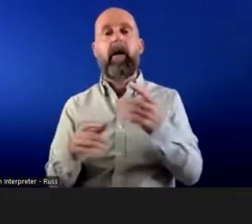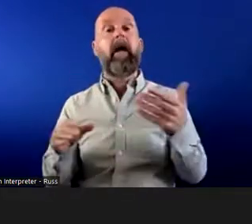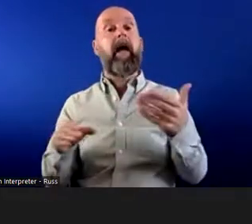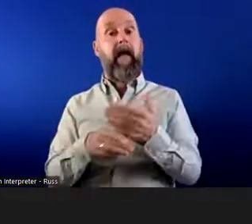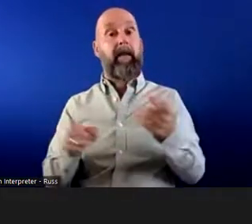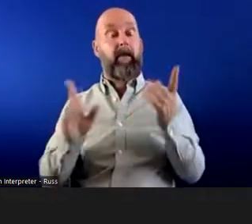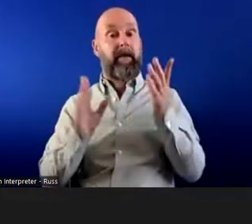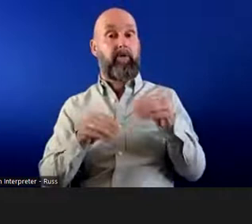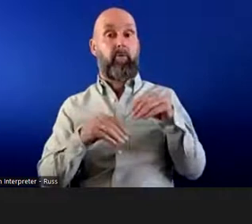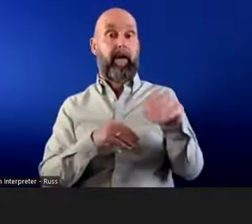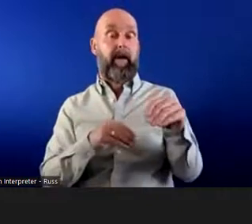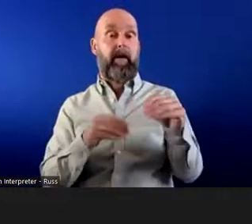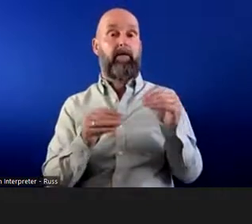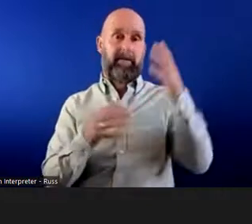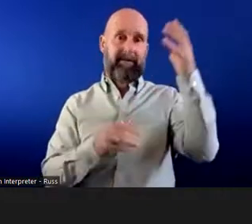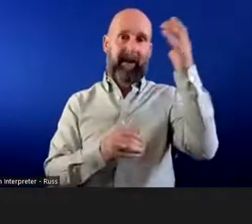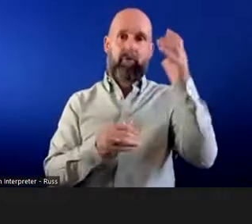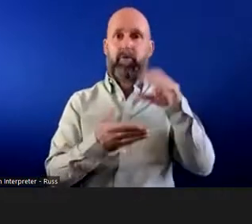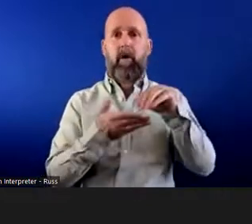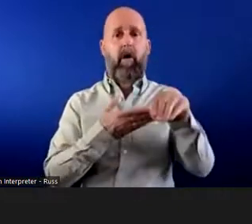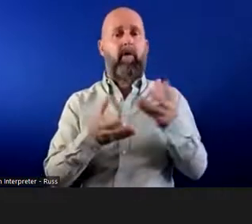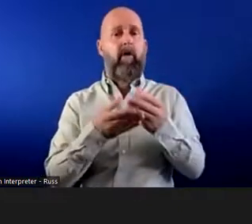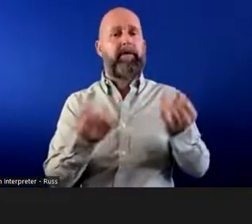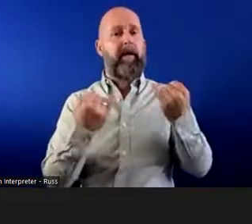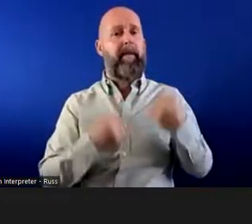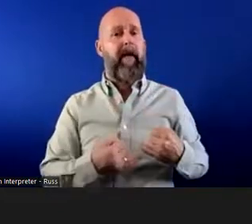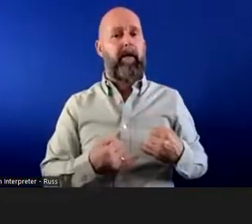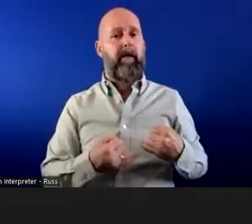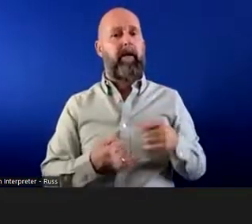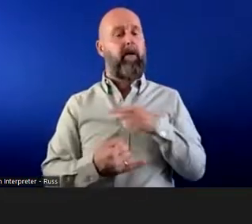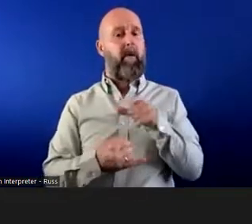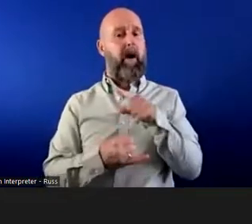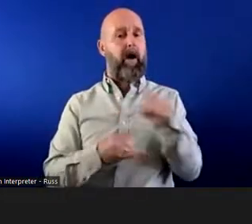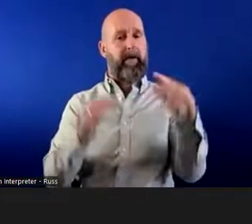pay, especially sick pay at least, to workers who meet the eligibility